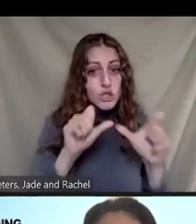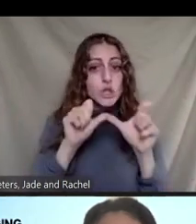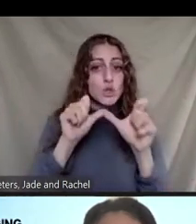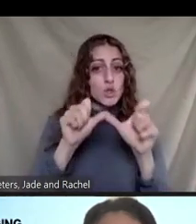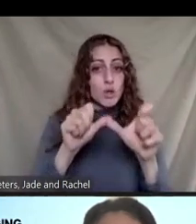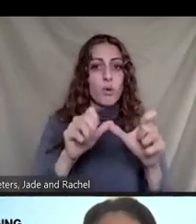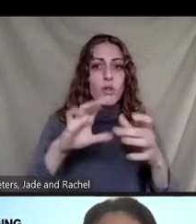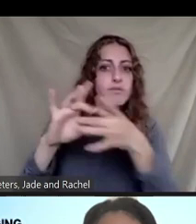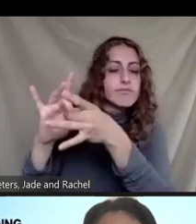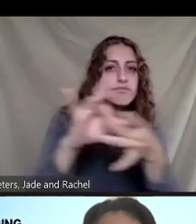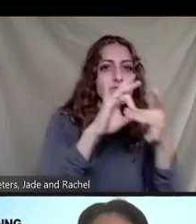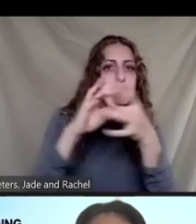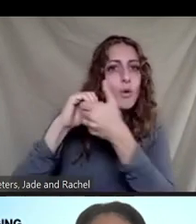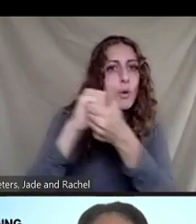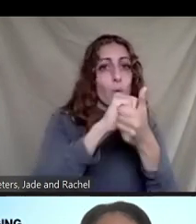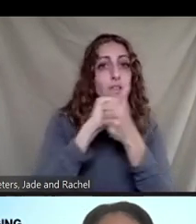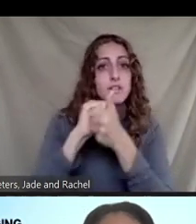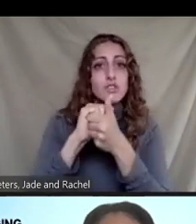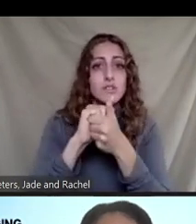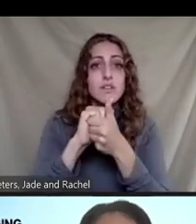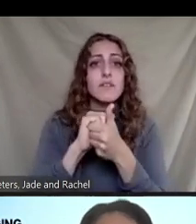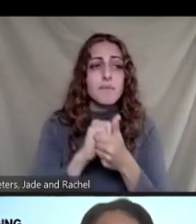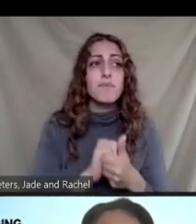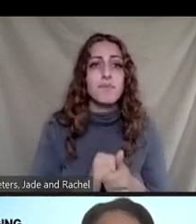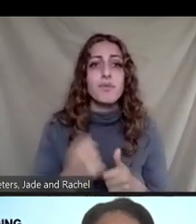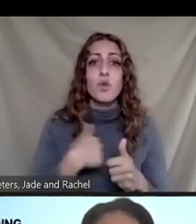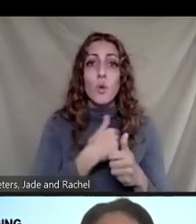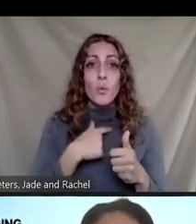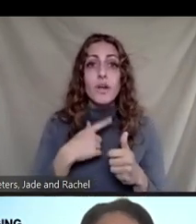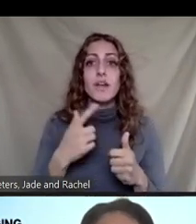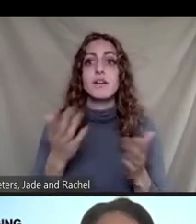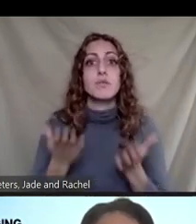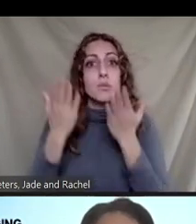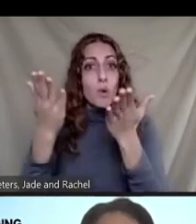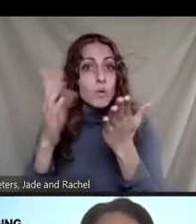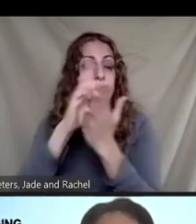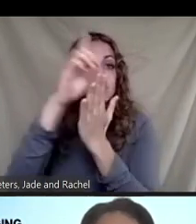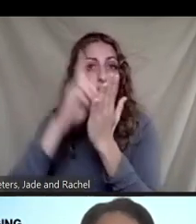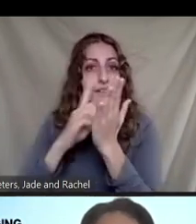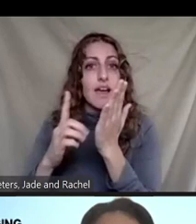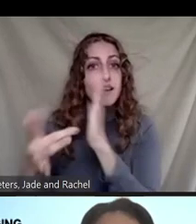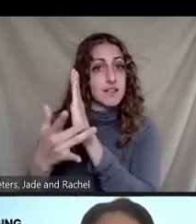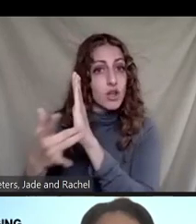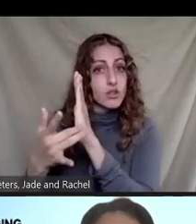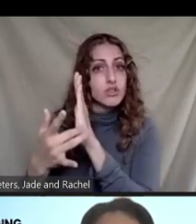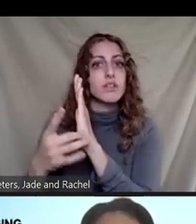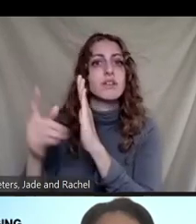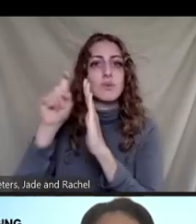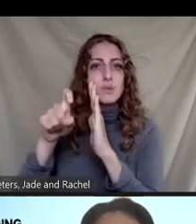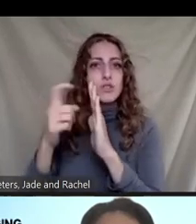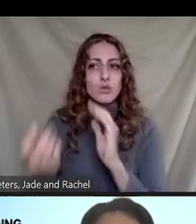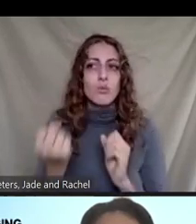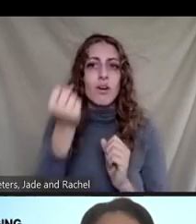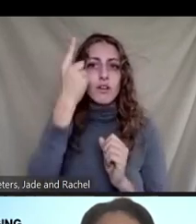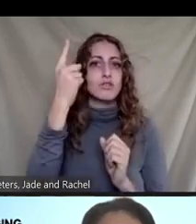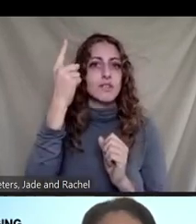when we're proposing or designing tech in our profession to understand how it would affect different communities,